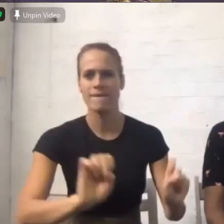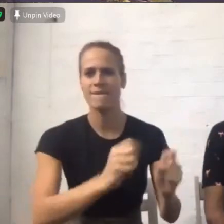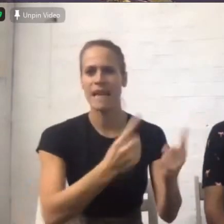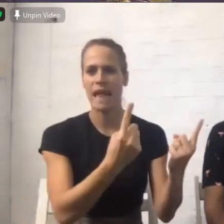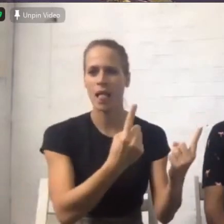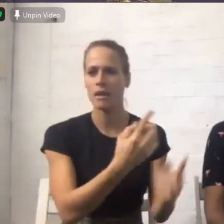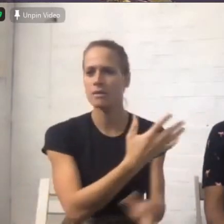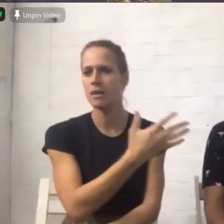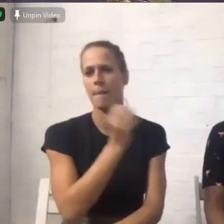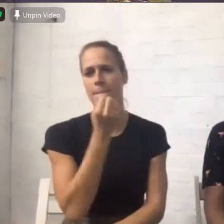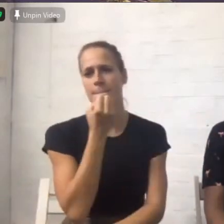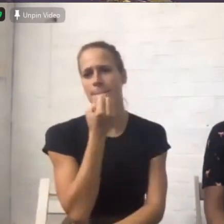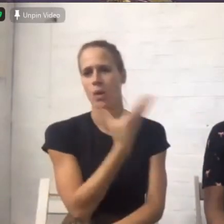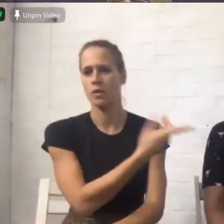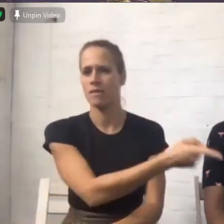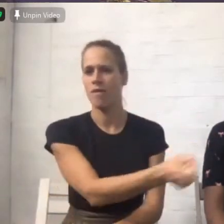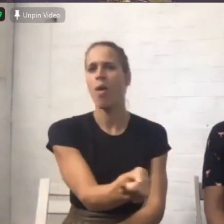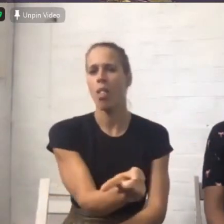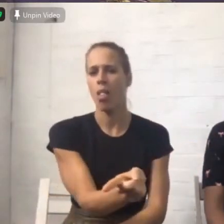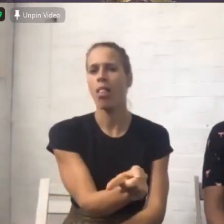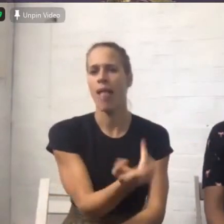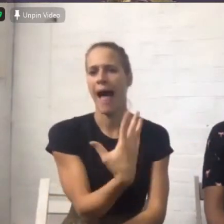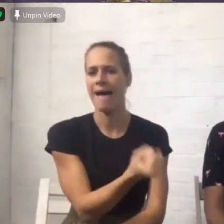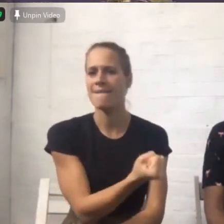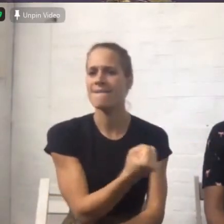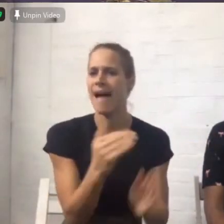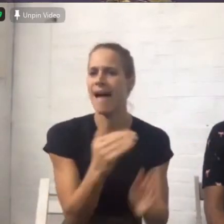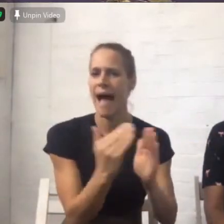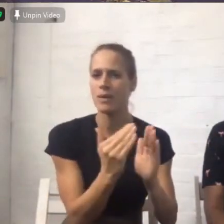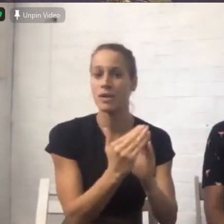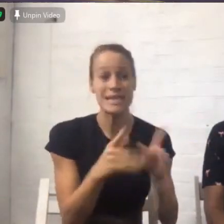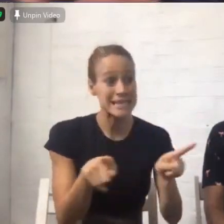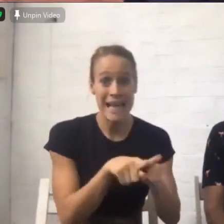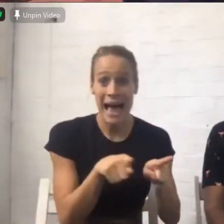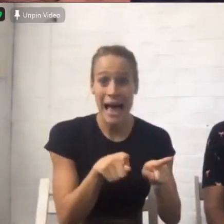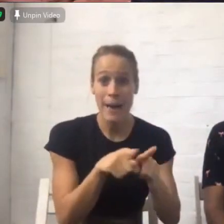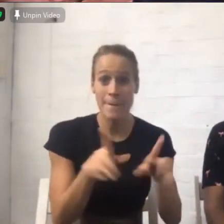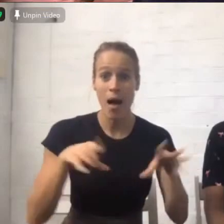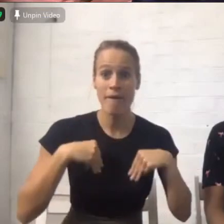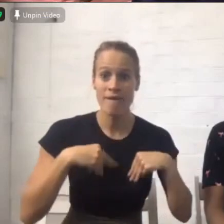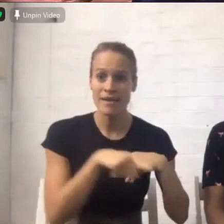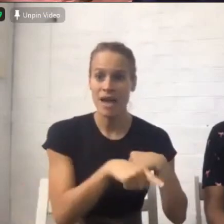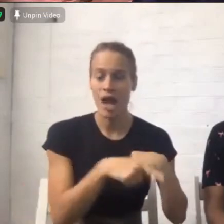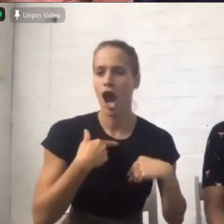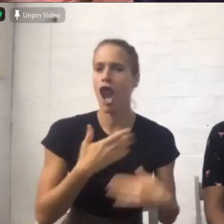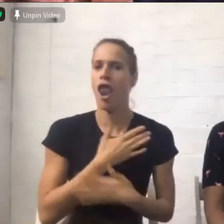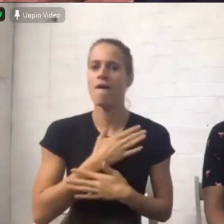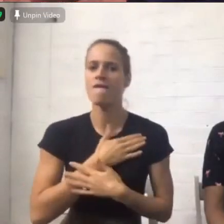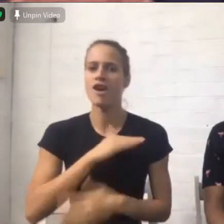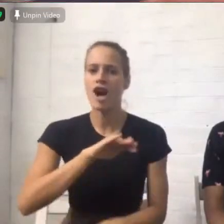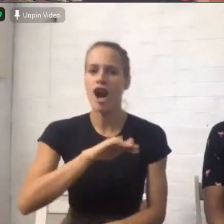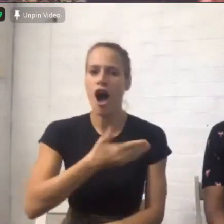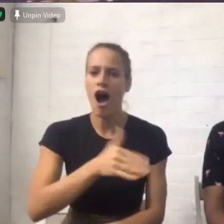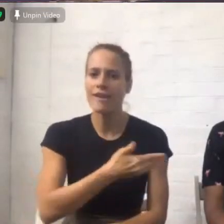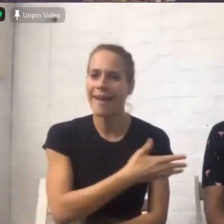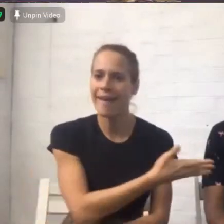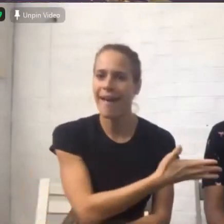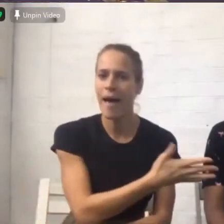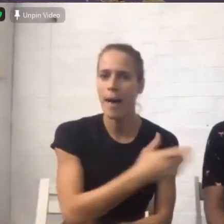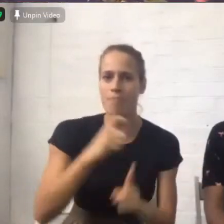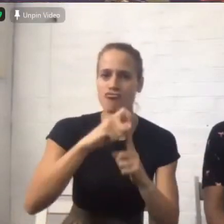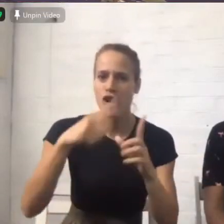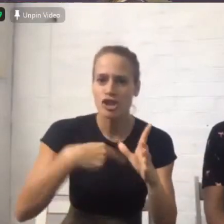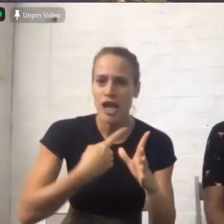same she's been infected with the same thing you know they're out there and the garden is this big project you know they're laying lawns and